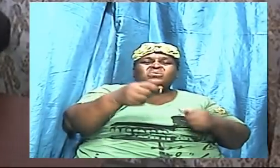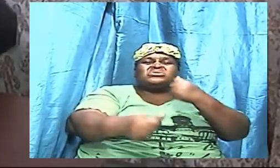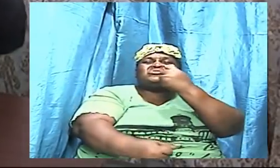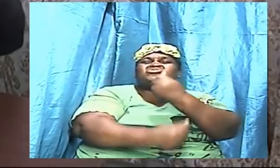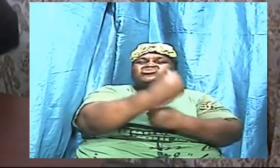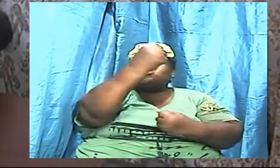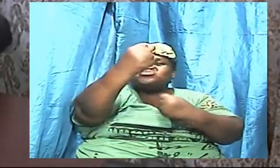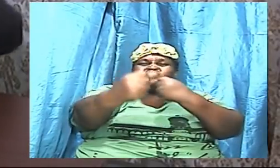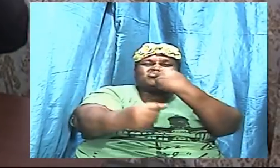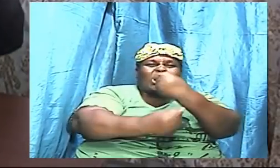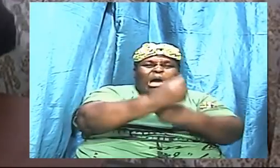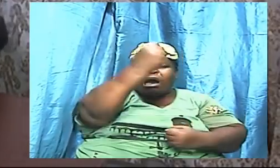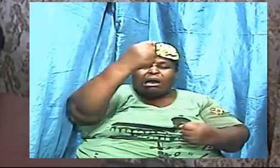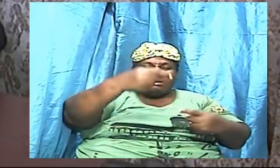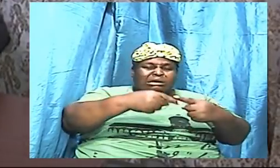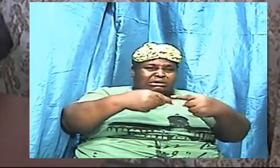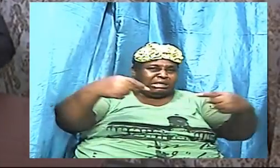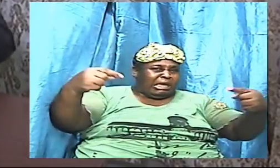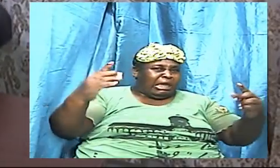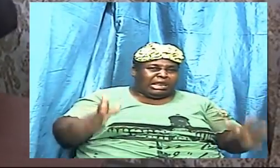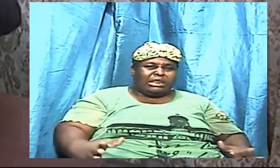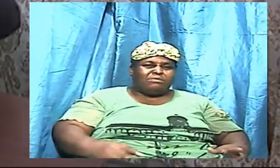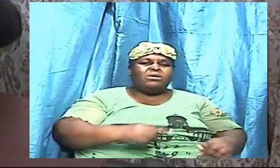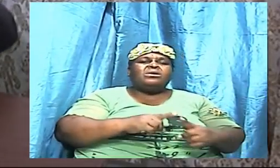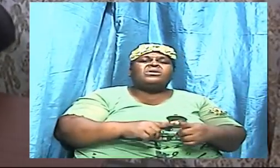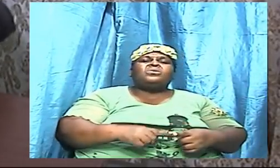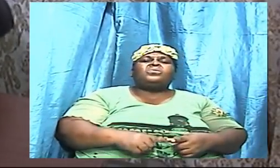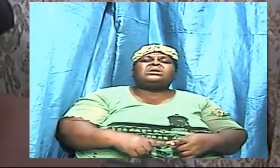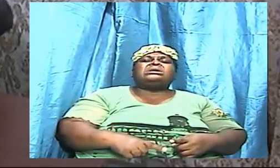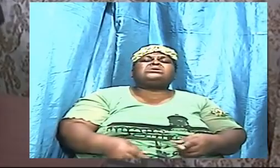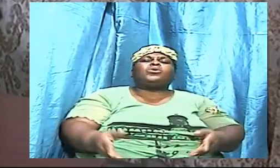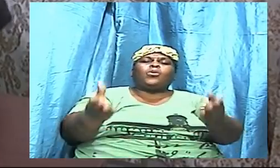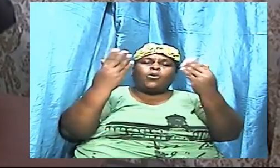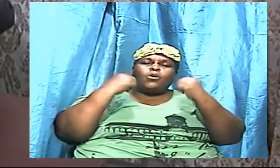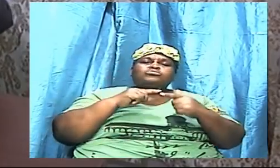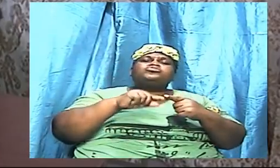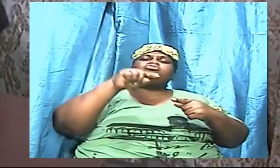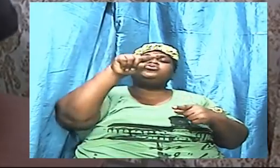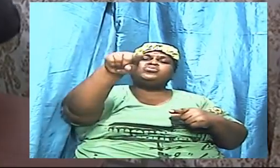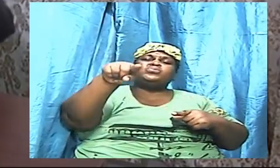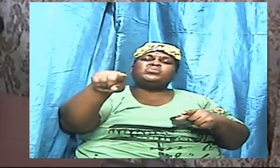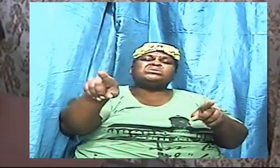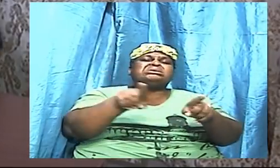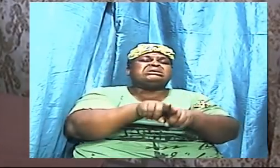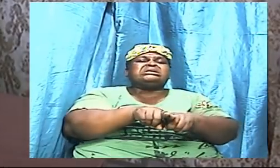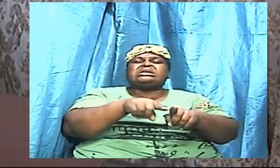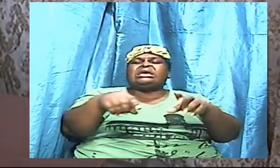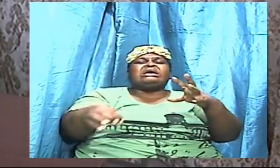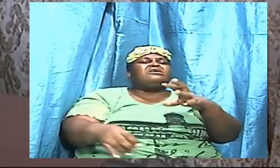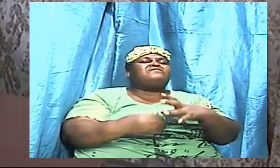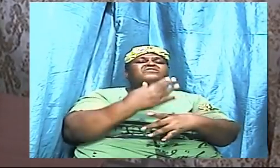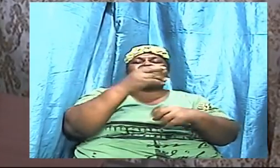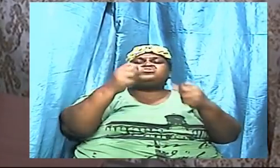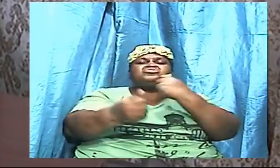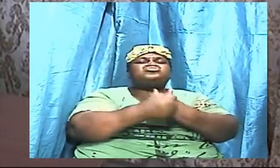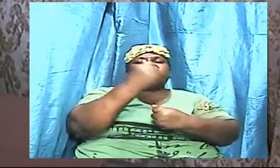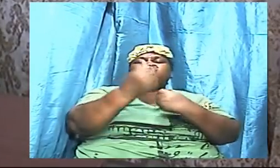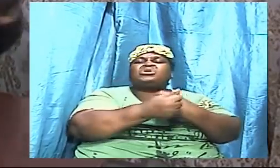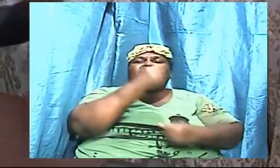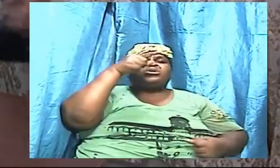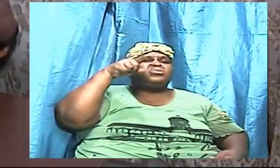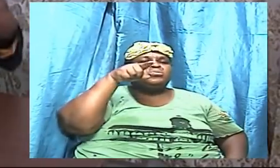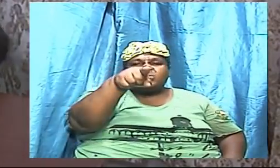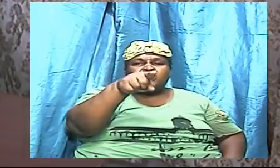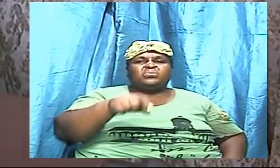he comes into you like a flood. I, the Lord, I, given to you, my people, that which